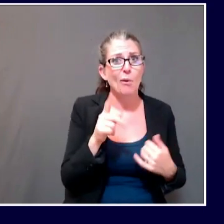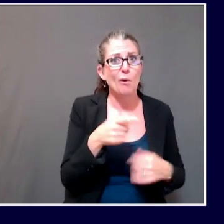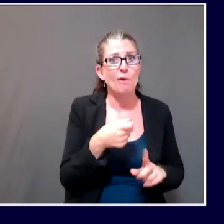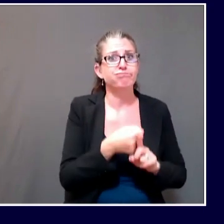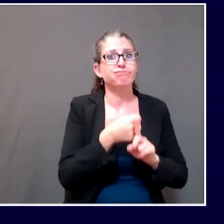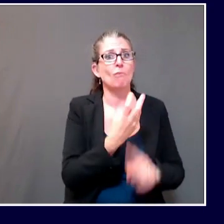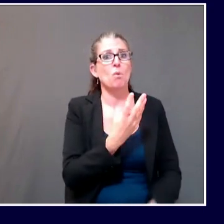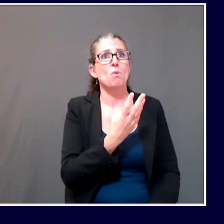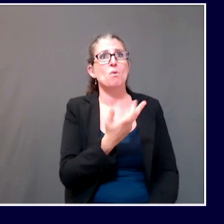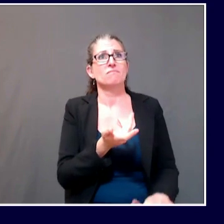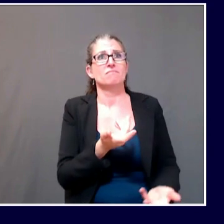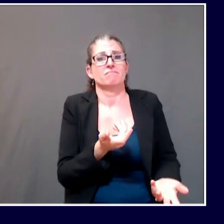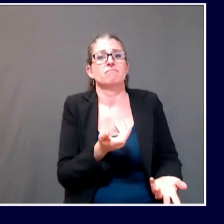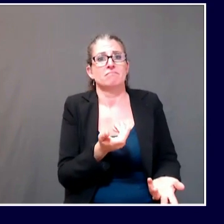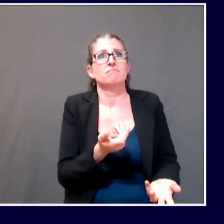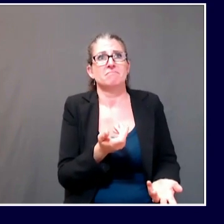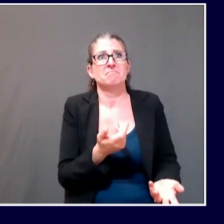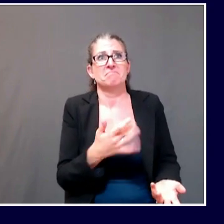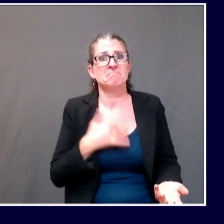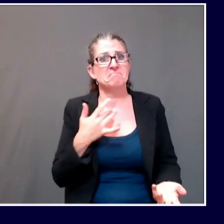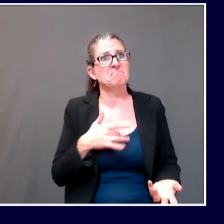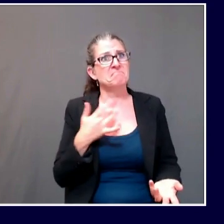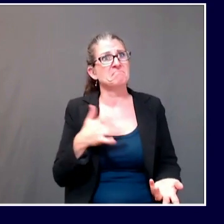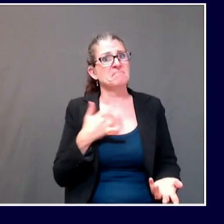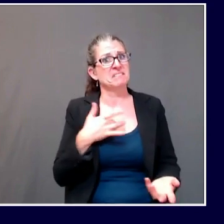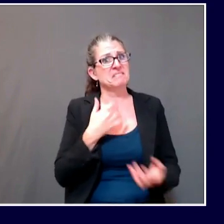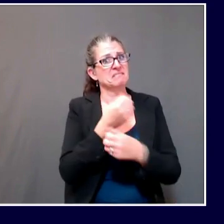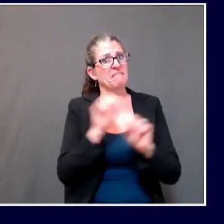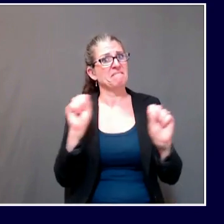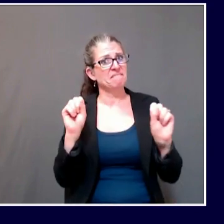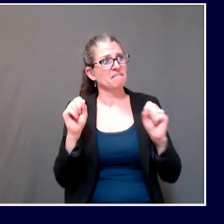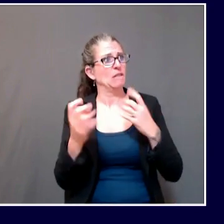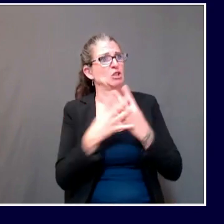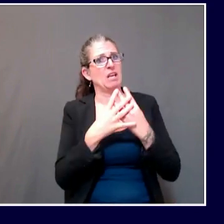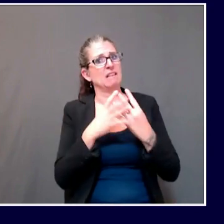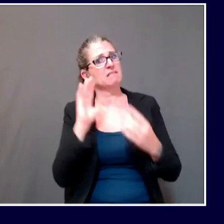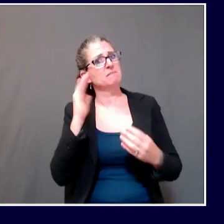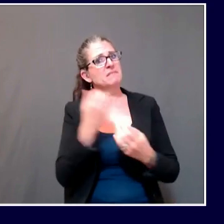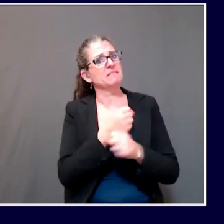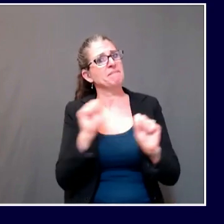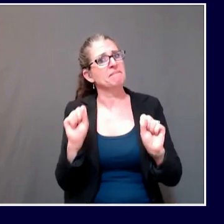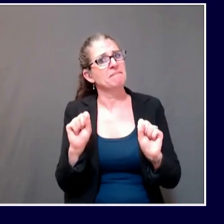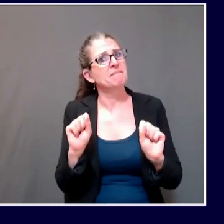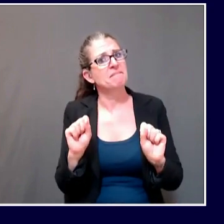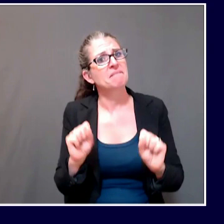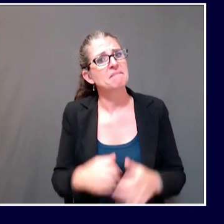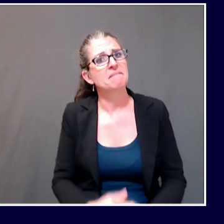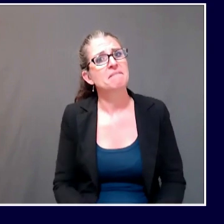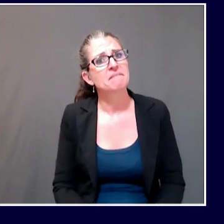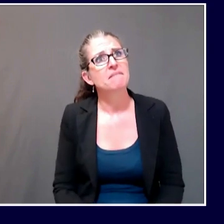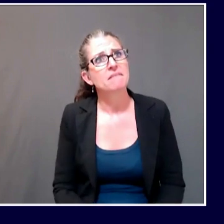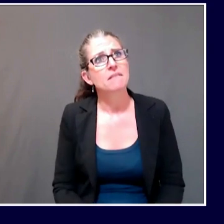incarcerated, pre-trial, post-sentencing, remain pretty safe status in our state.